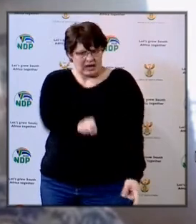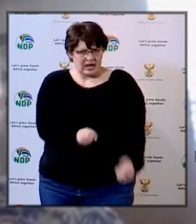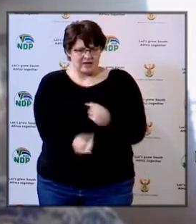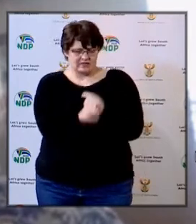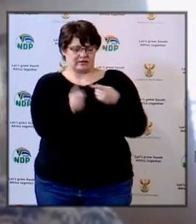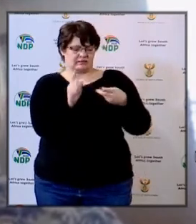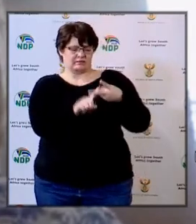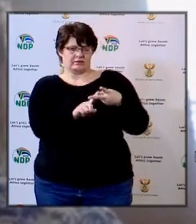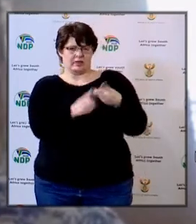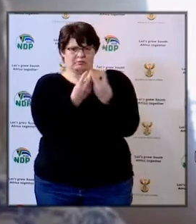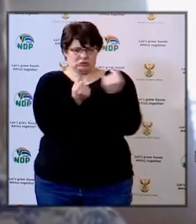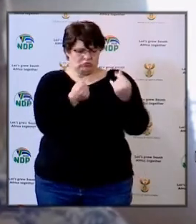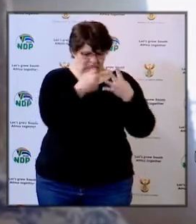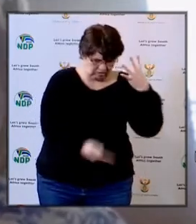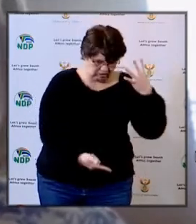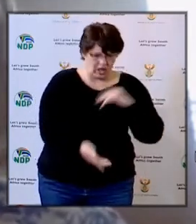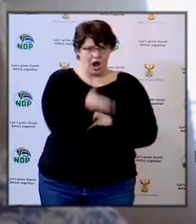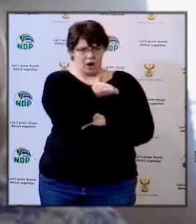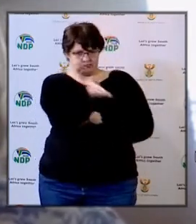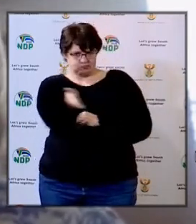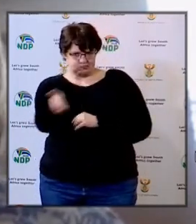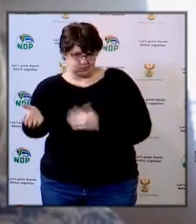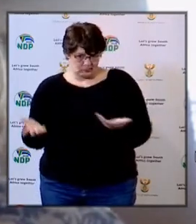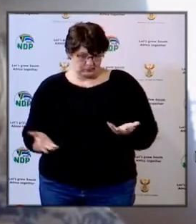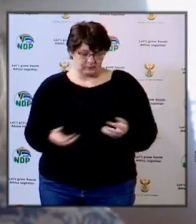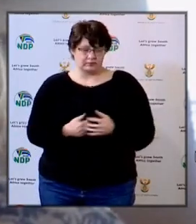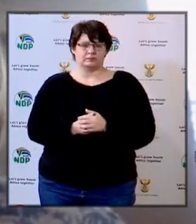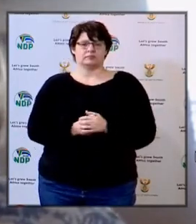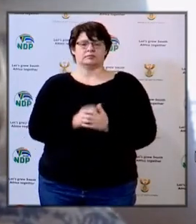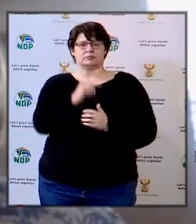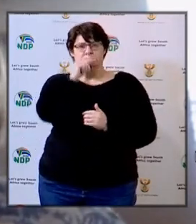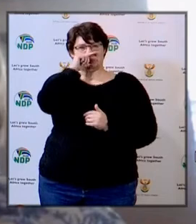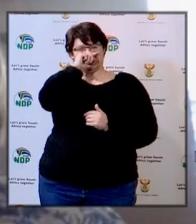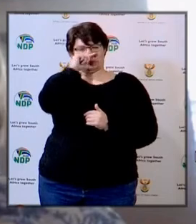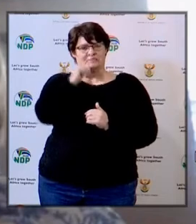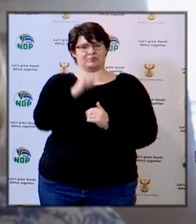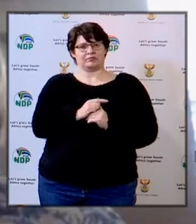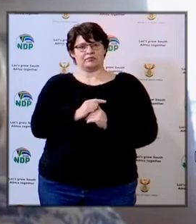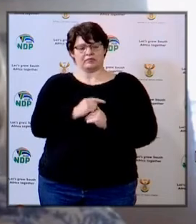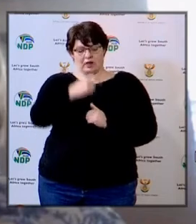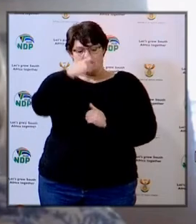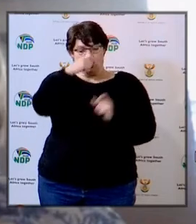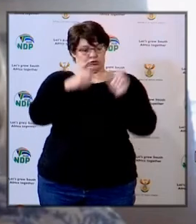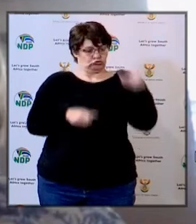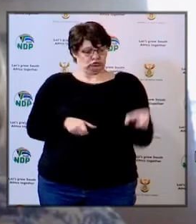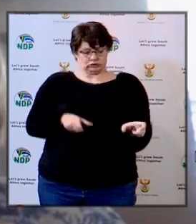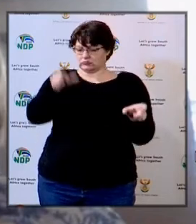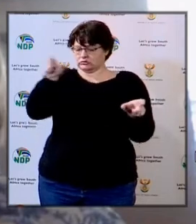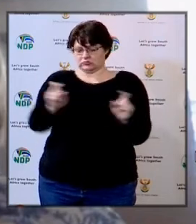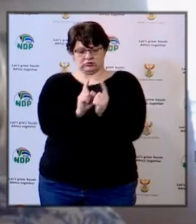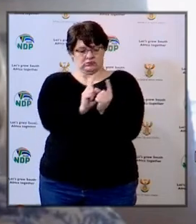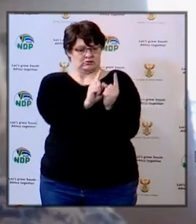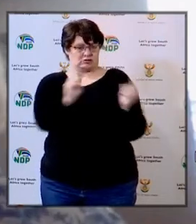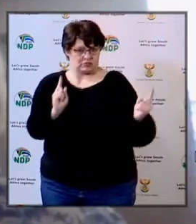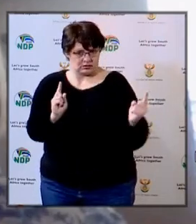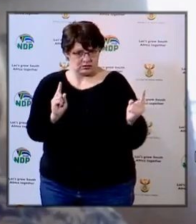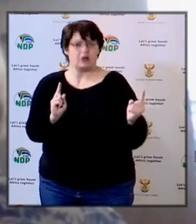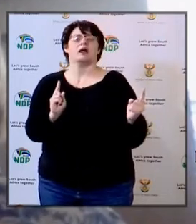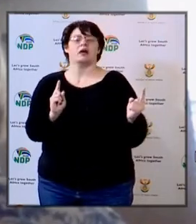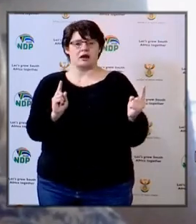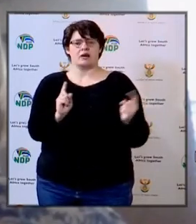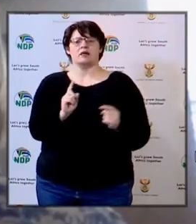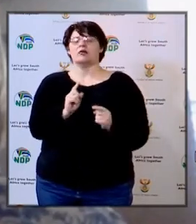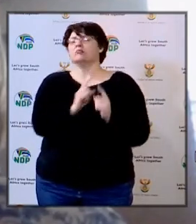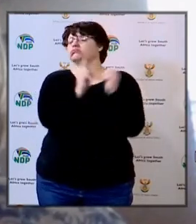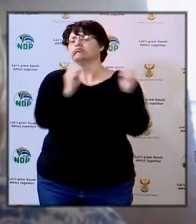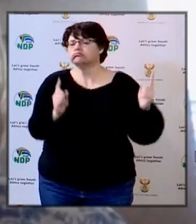place and they have all their materials in place. We also have ensured that physical distancing is going to happen and we will maintain